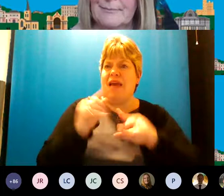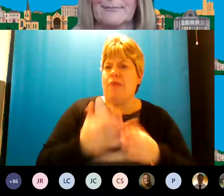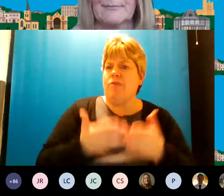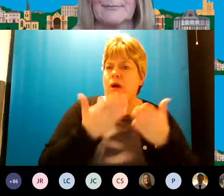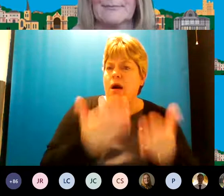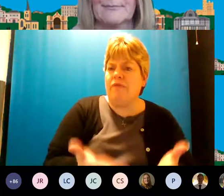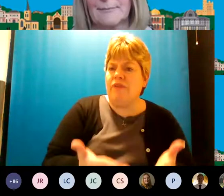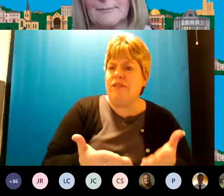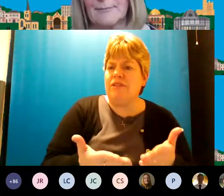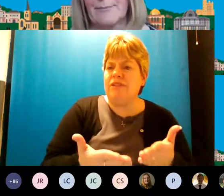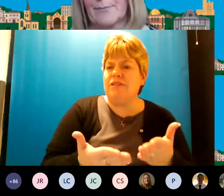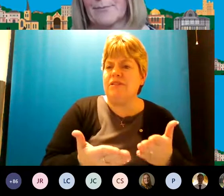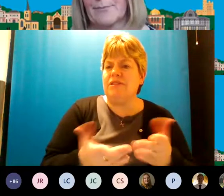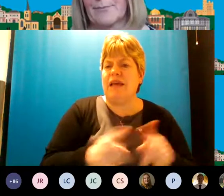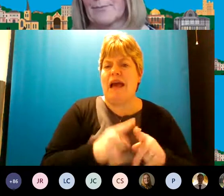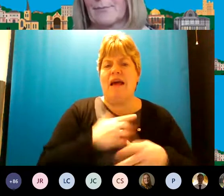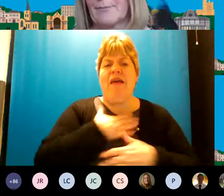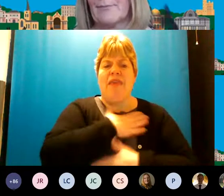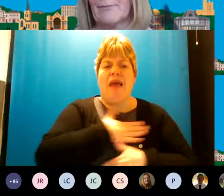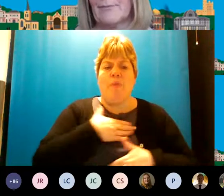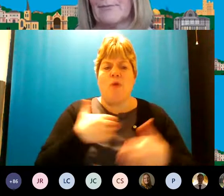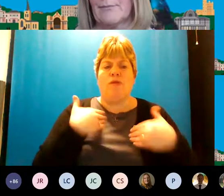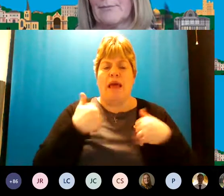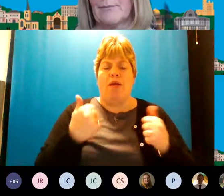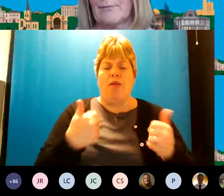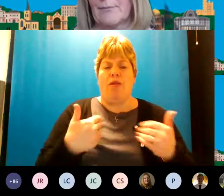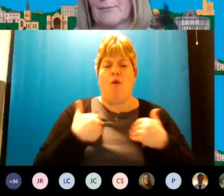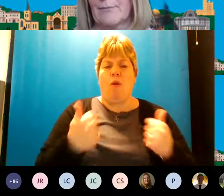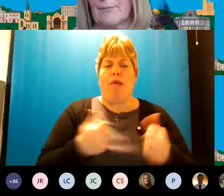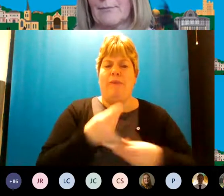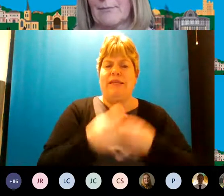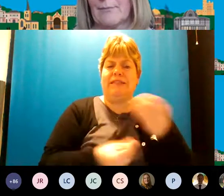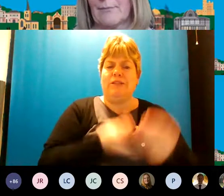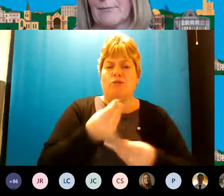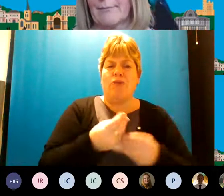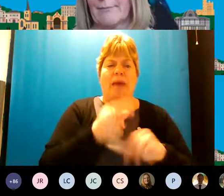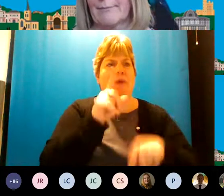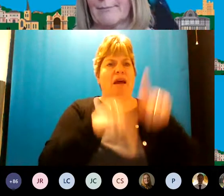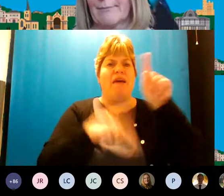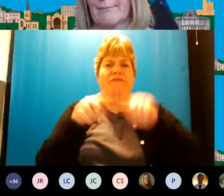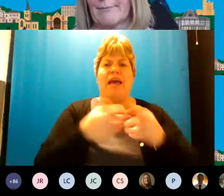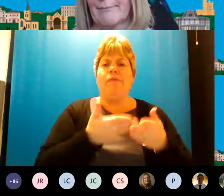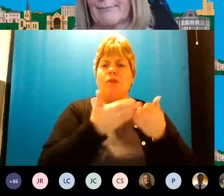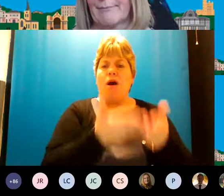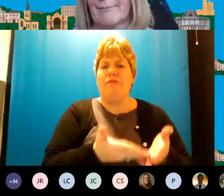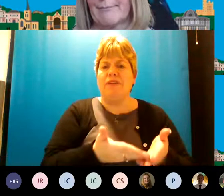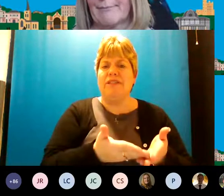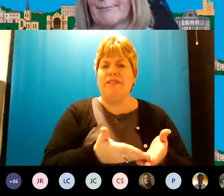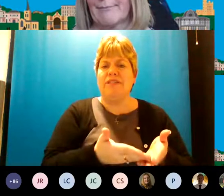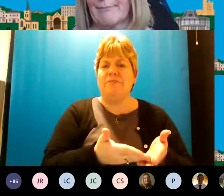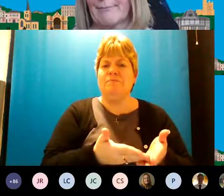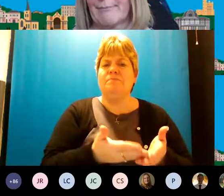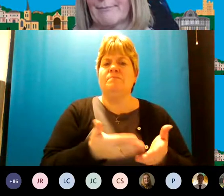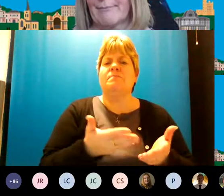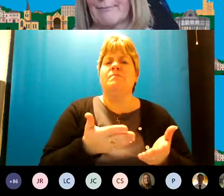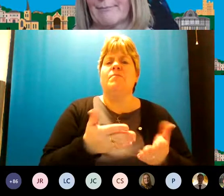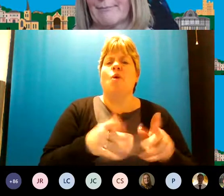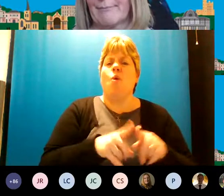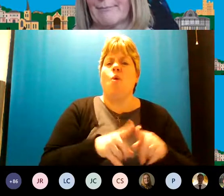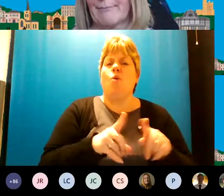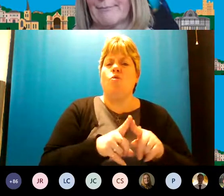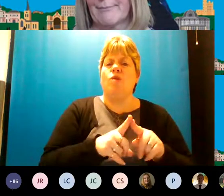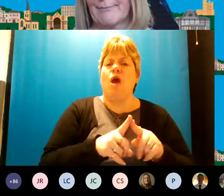that i think in the emotional health and well-being website this describes as you know various offers and i think it's about um also the